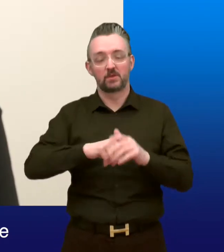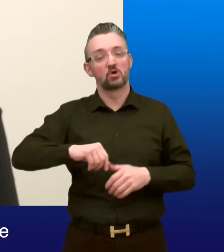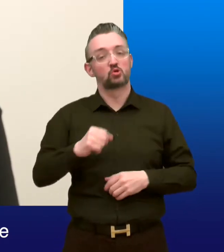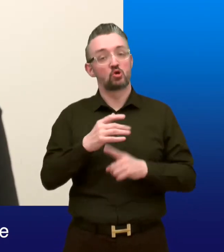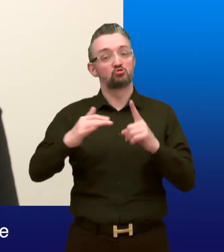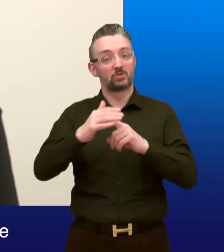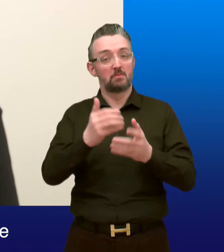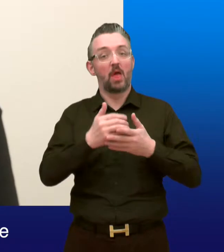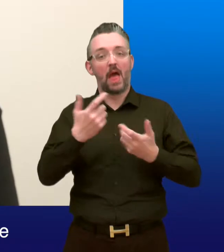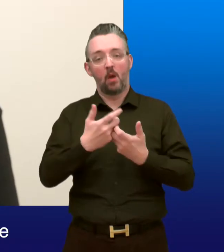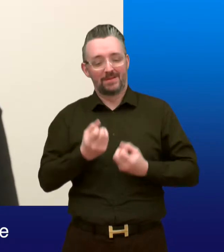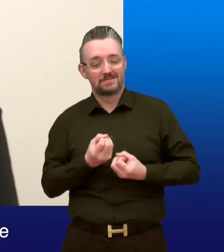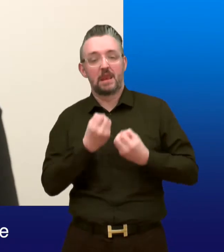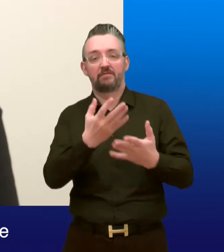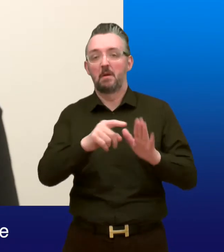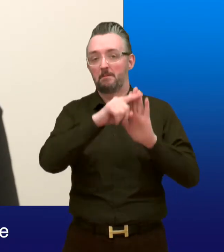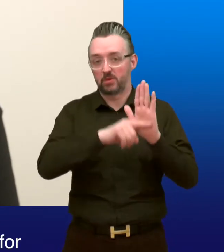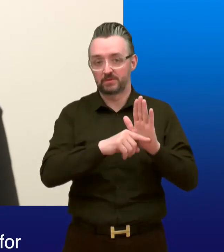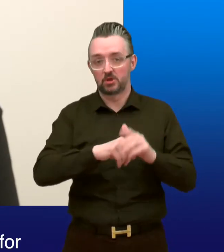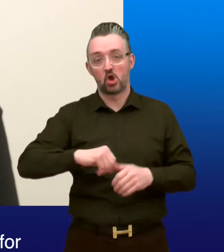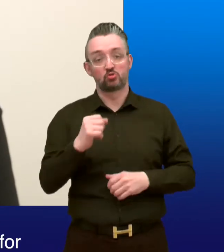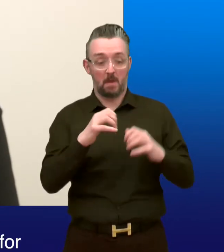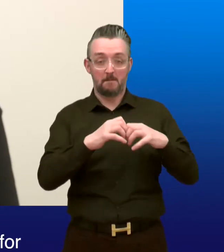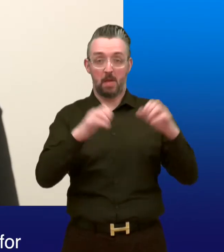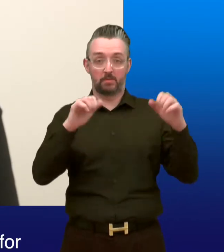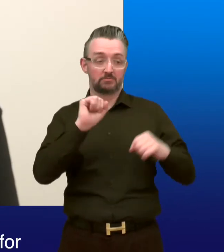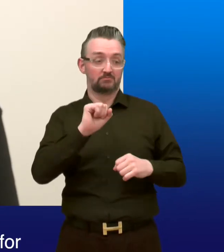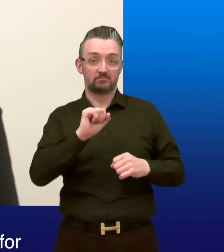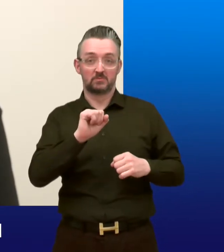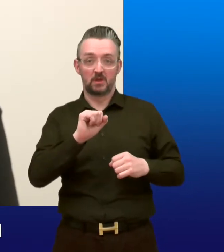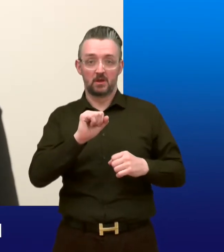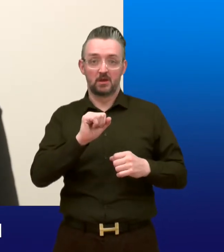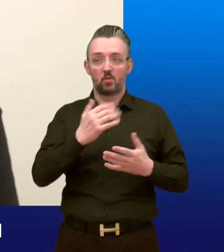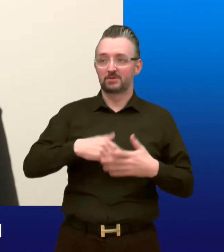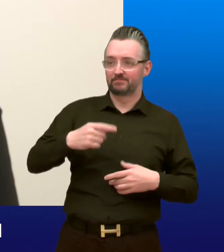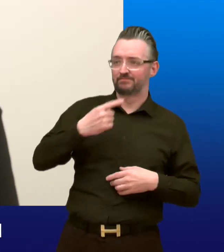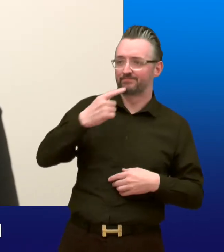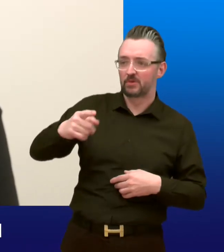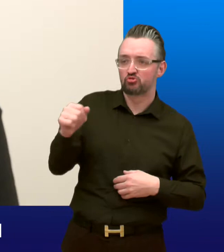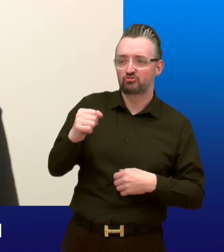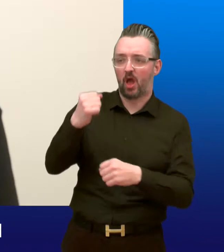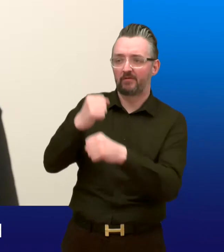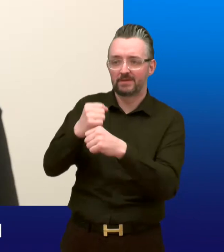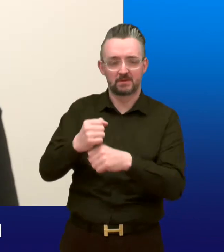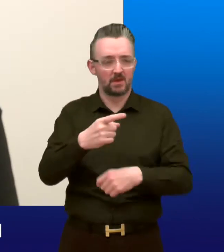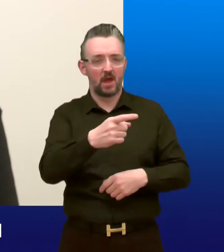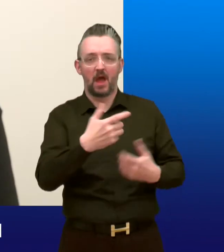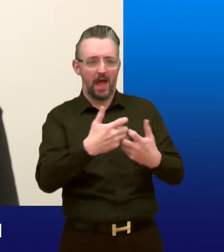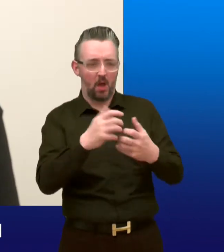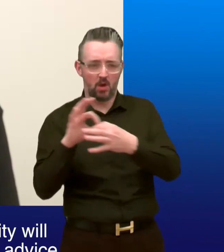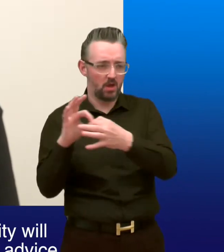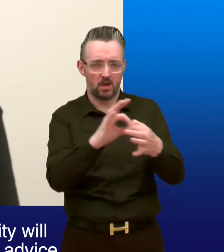responsible for delivering that policy in practice. The Scottish Parliament is responsible for holding the Scottish Government and Social Security Scotland to